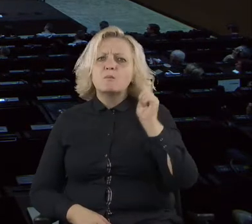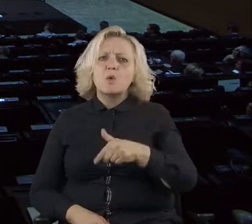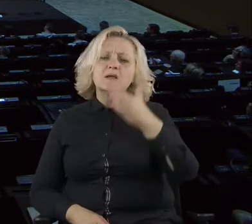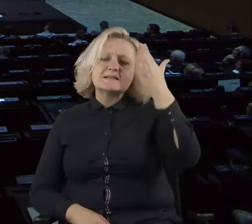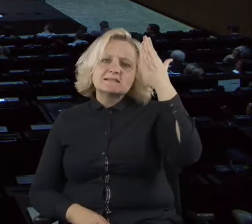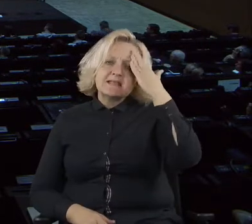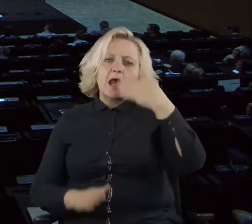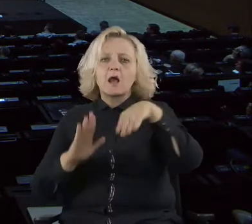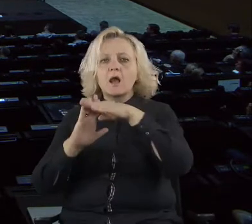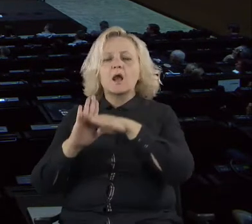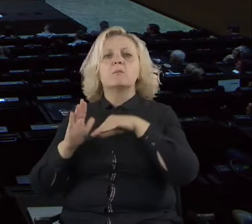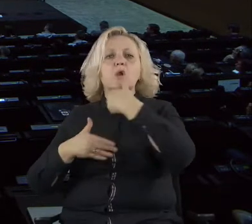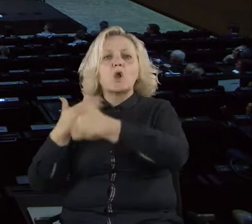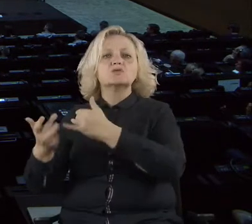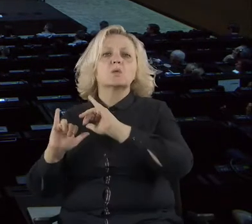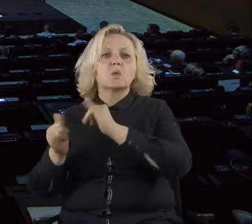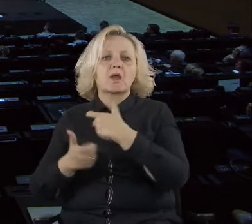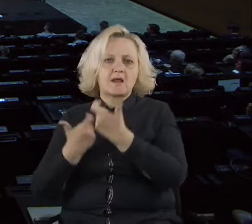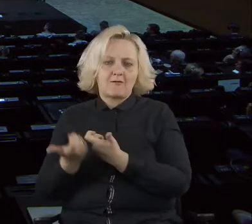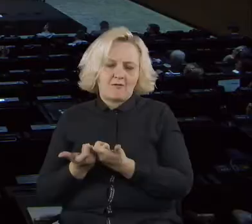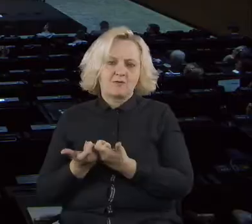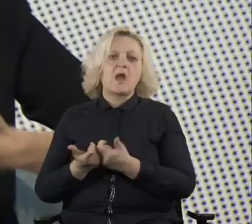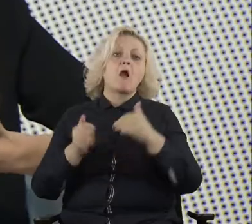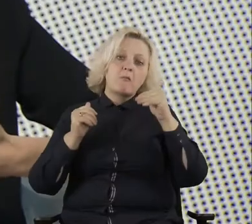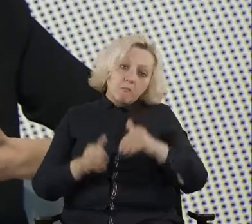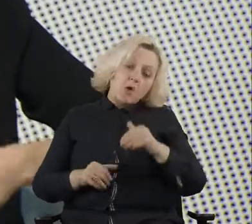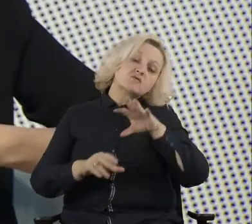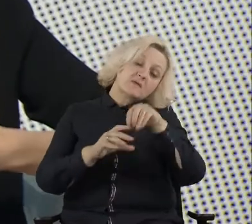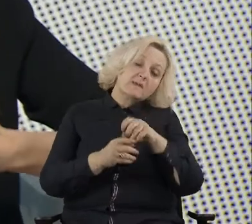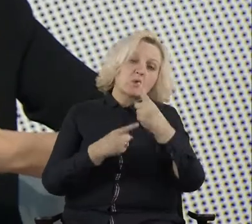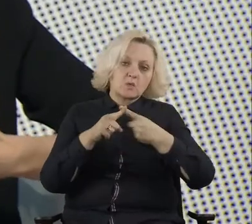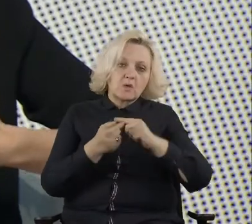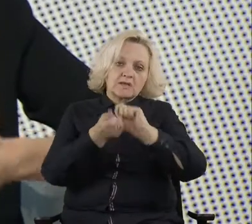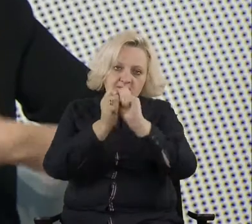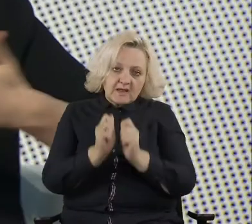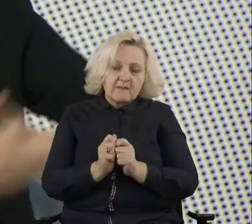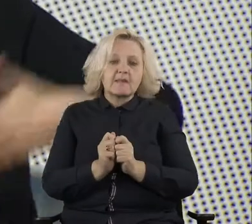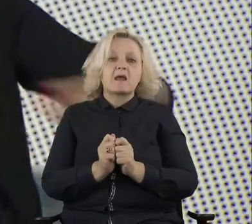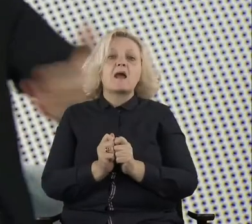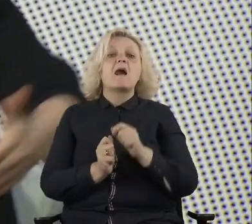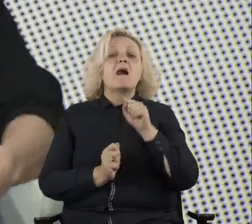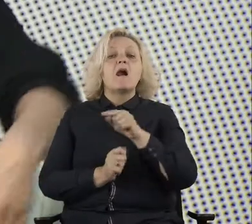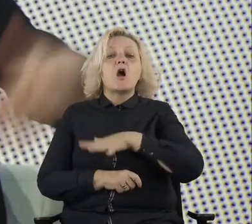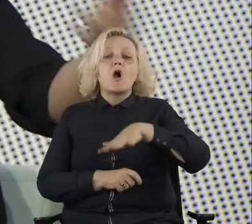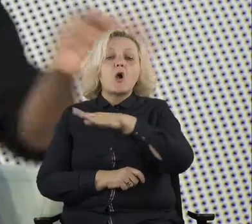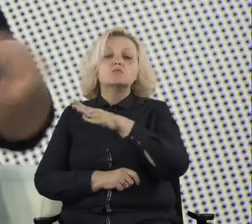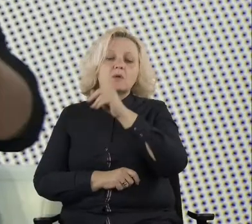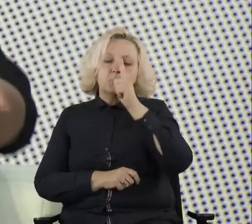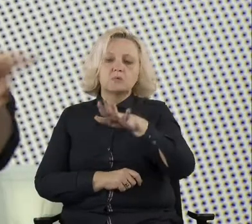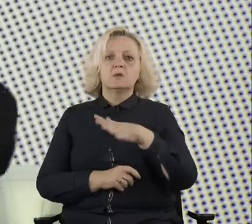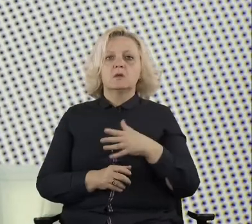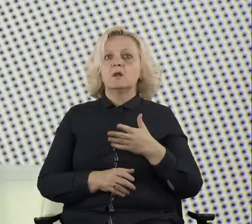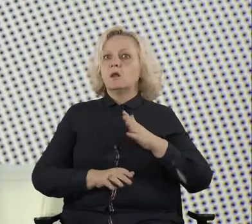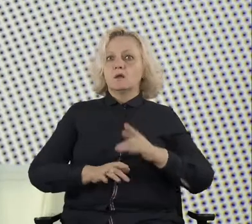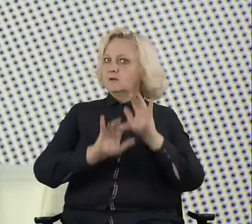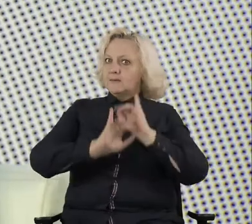the public sector is very, um, risk averse. Why? Because it can, it's every year, three or